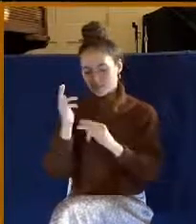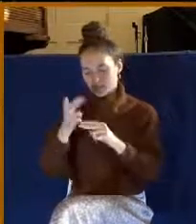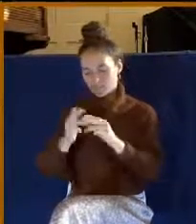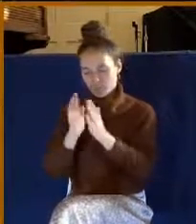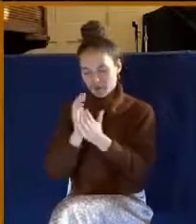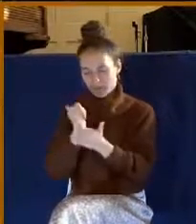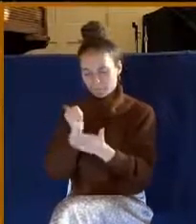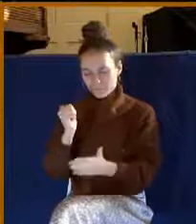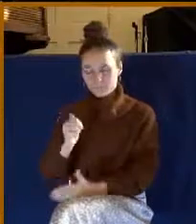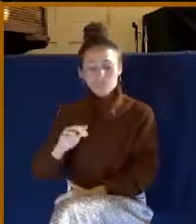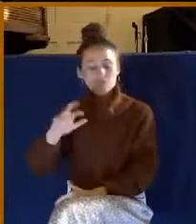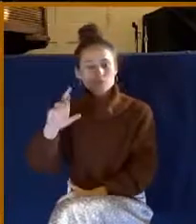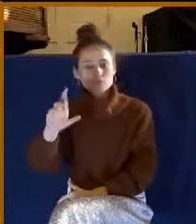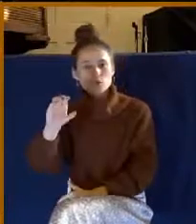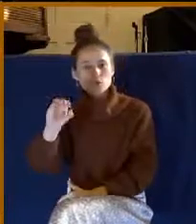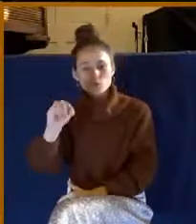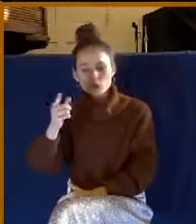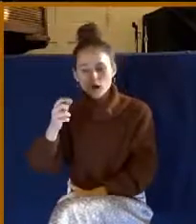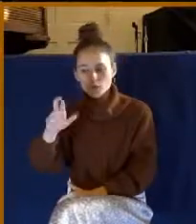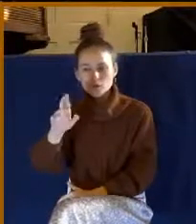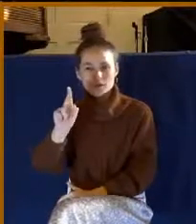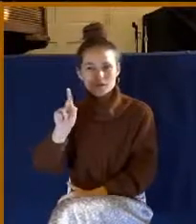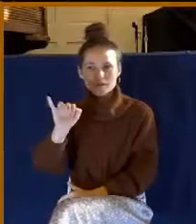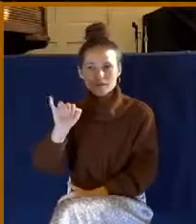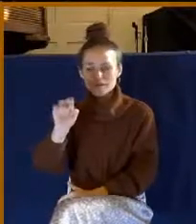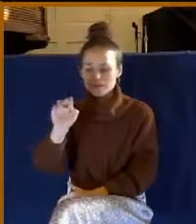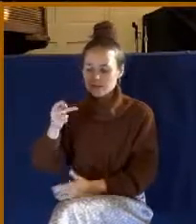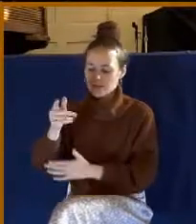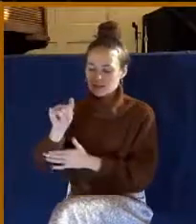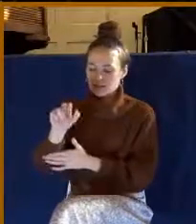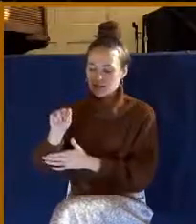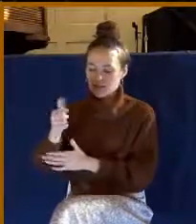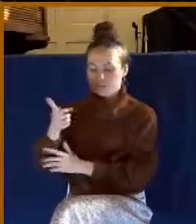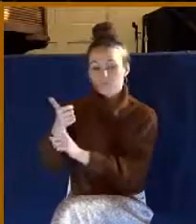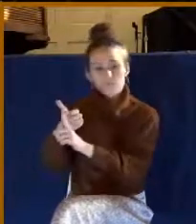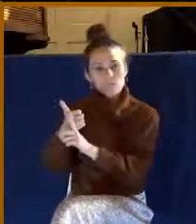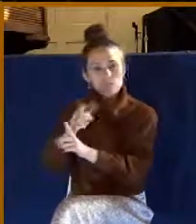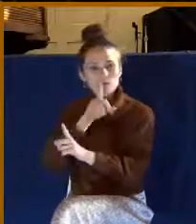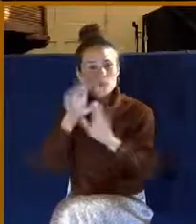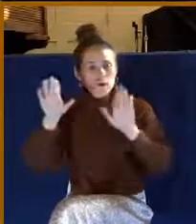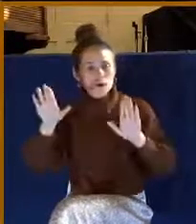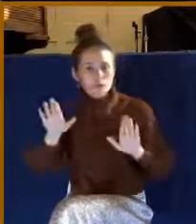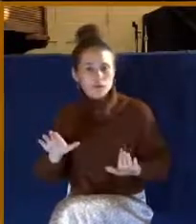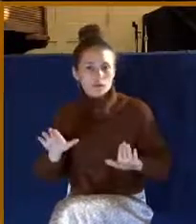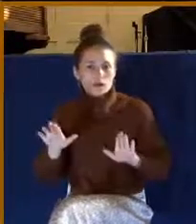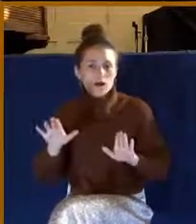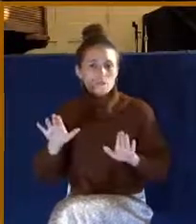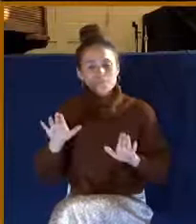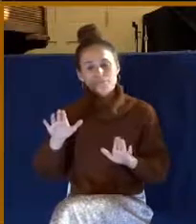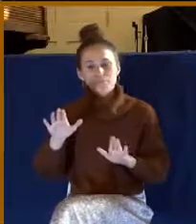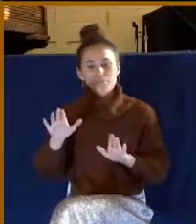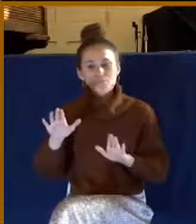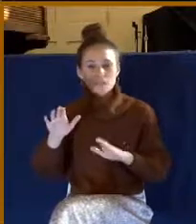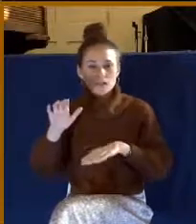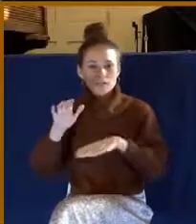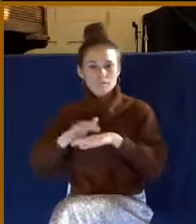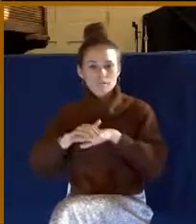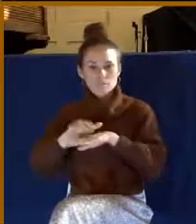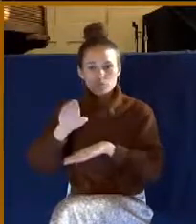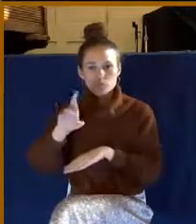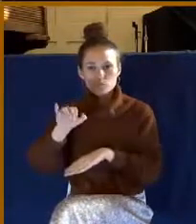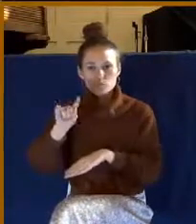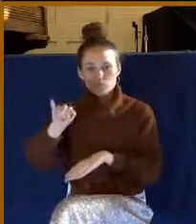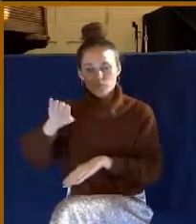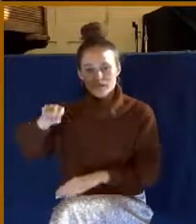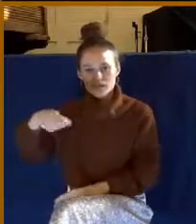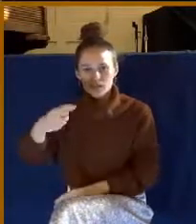Roger Kipling was a wonderful British poet. And Mr. Kipling was a man who earned